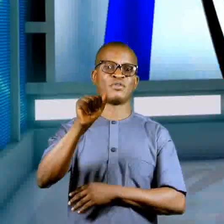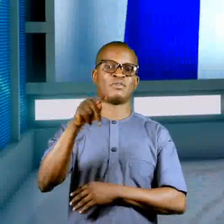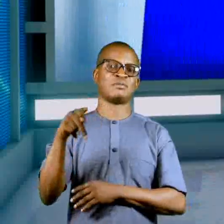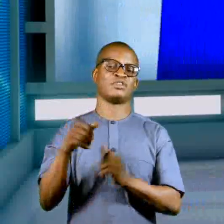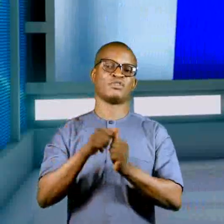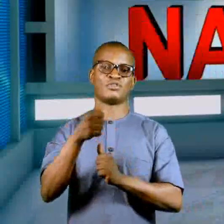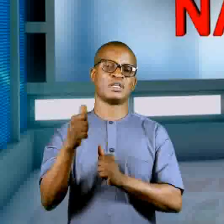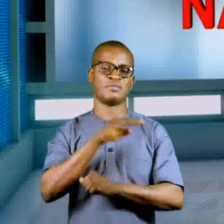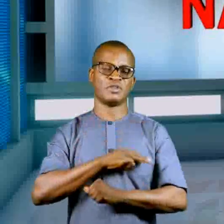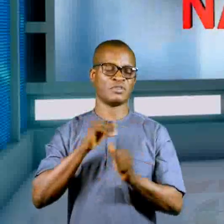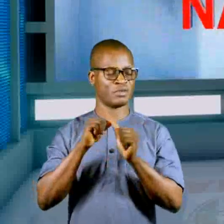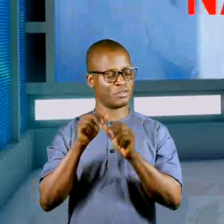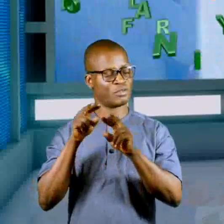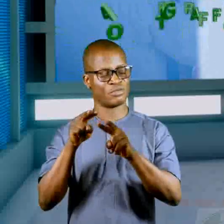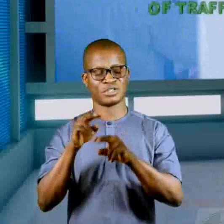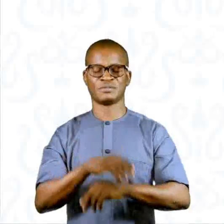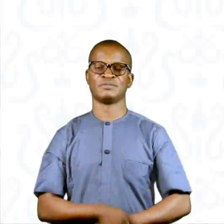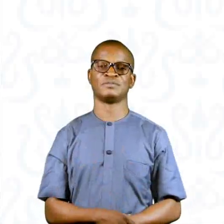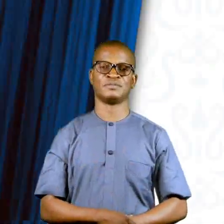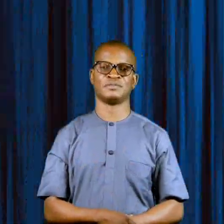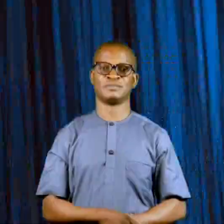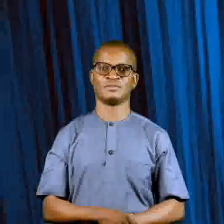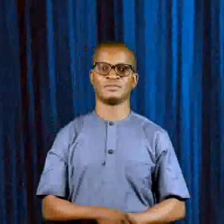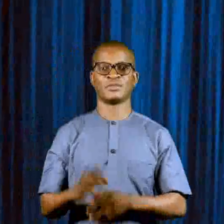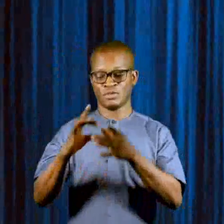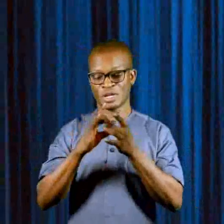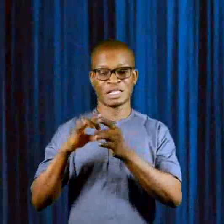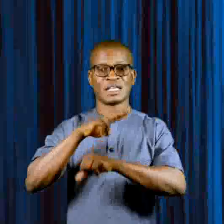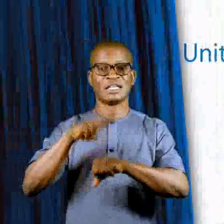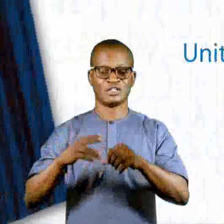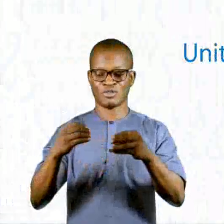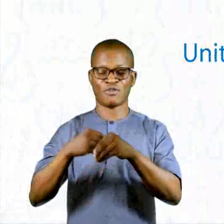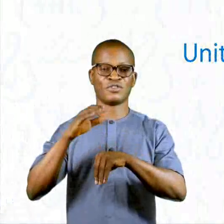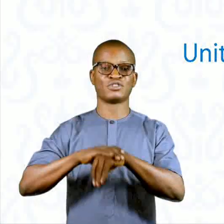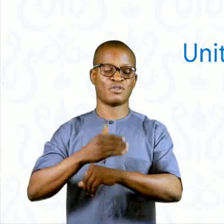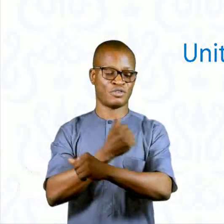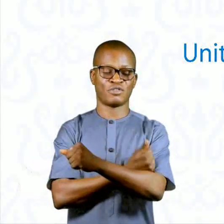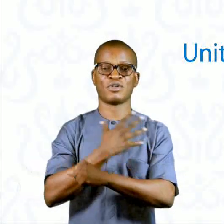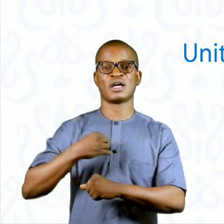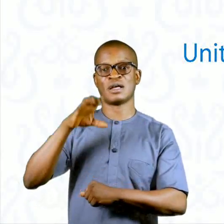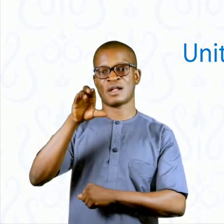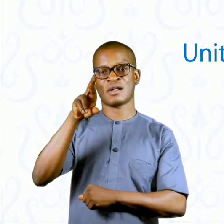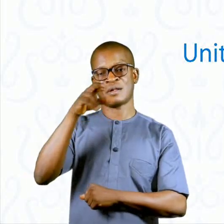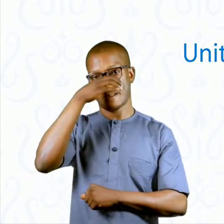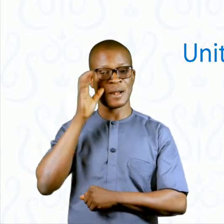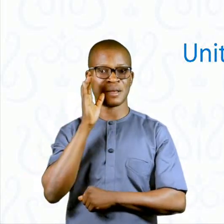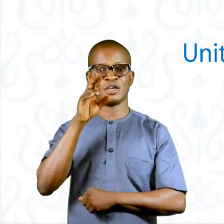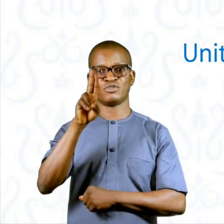and other ministries. Keep watching. The United Nations Office on Drugs and Crime